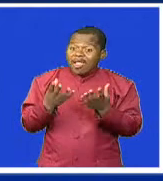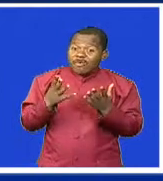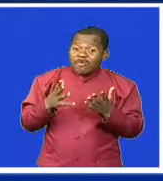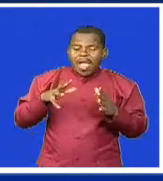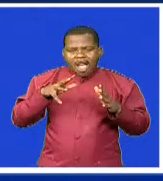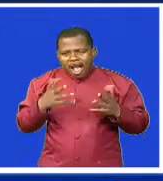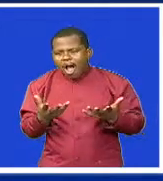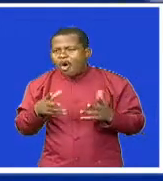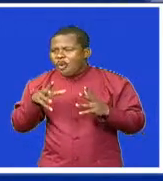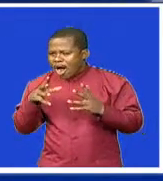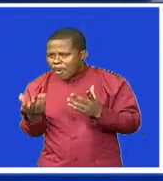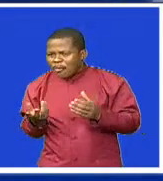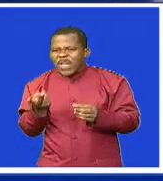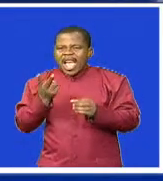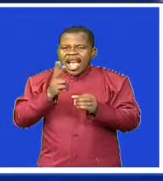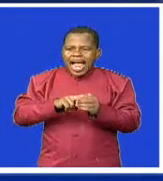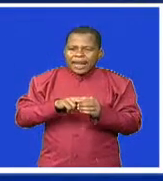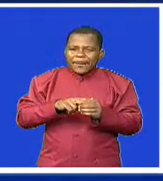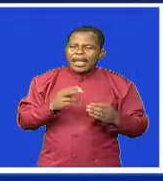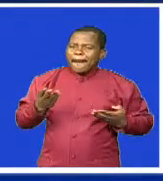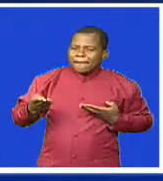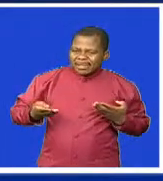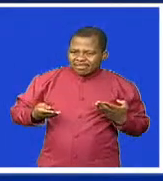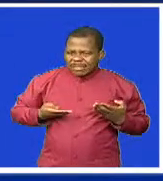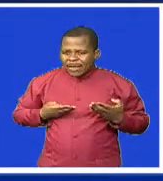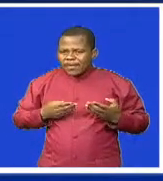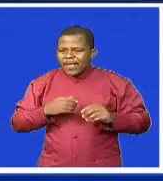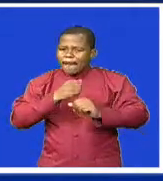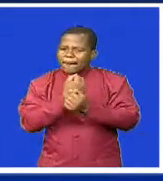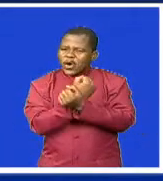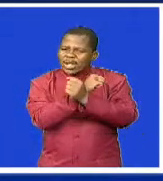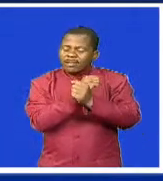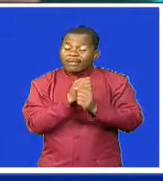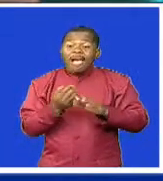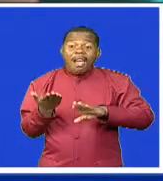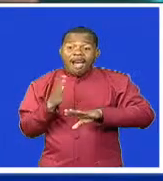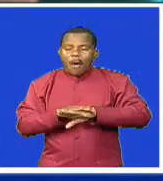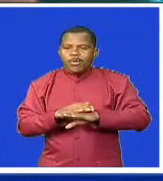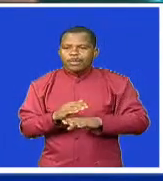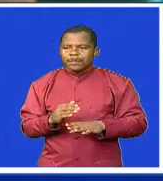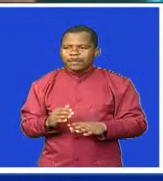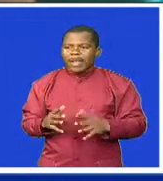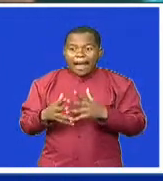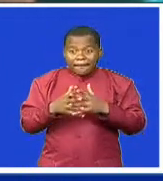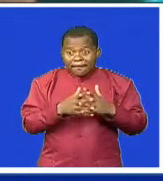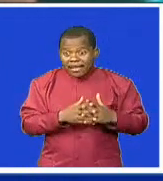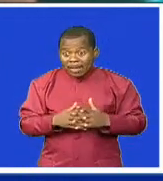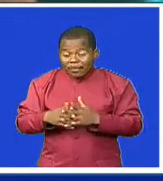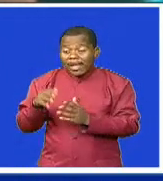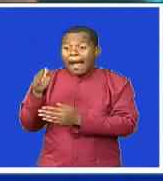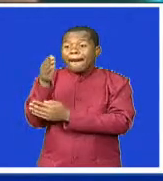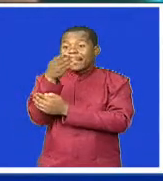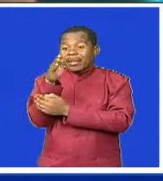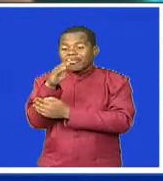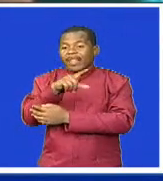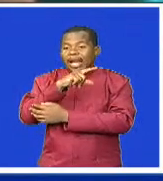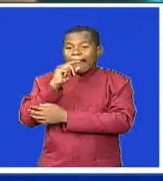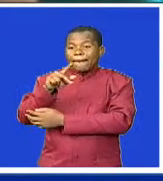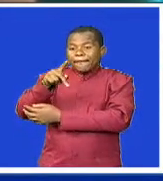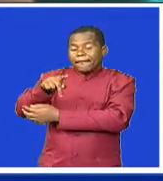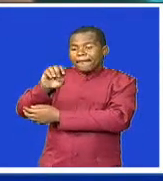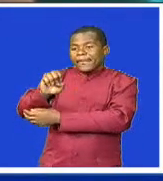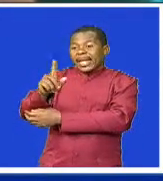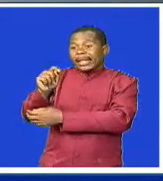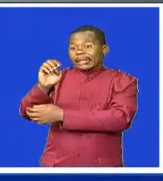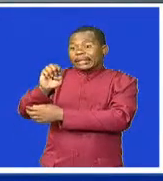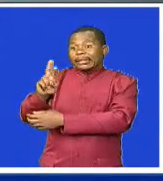U.S. Lisa Peterson says this is the last financial assistance she will be